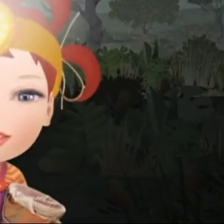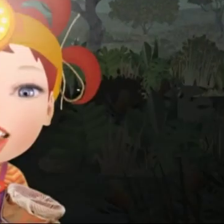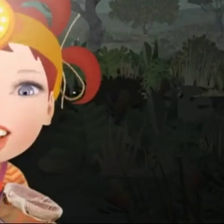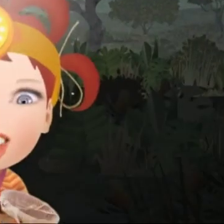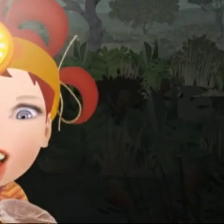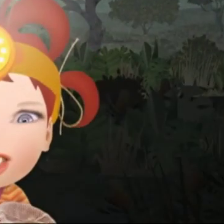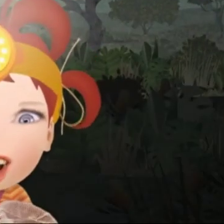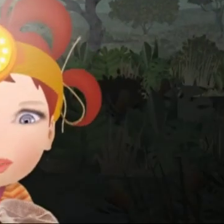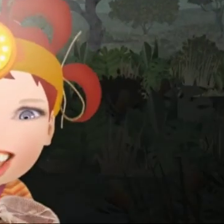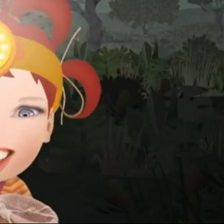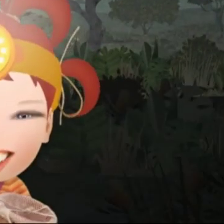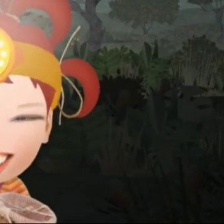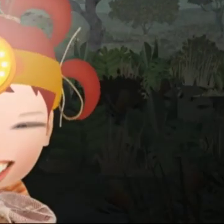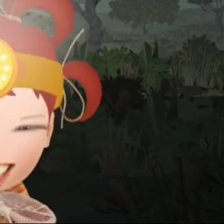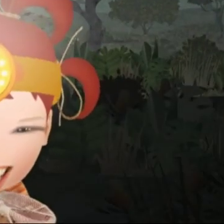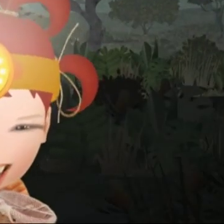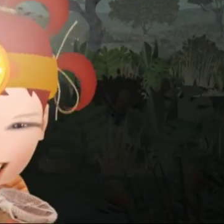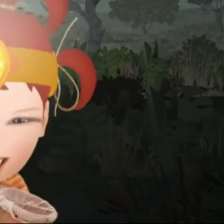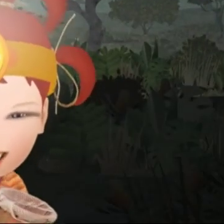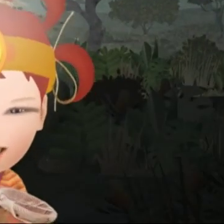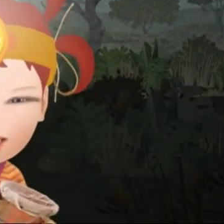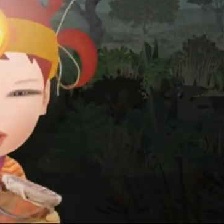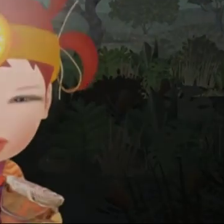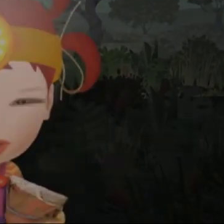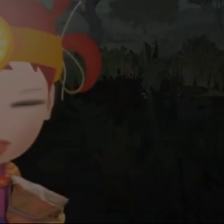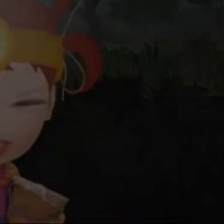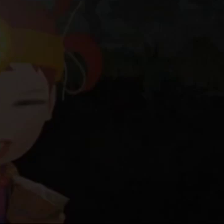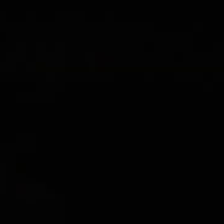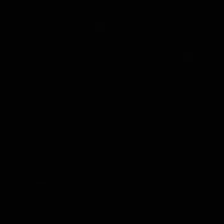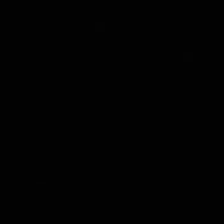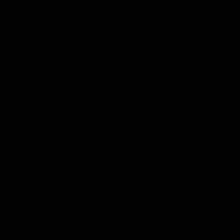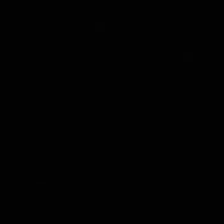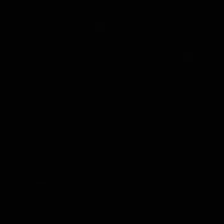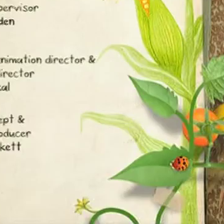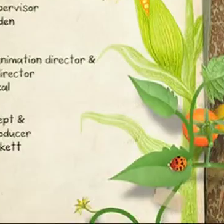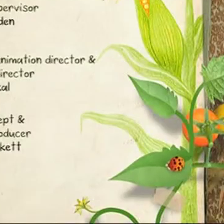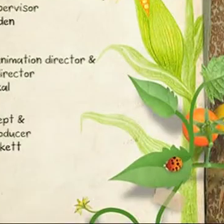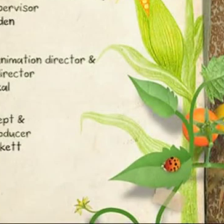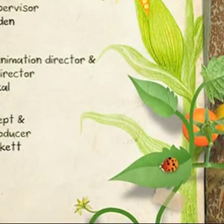Get grubby Get grubby Go get grubby You